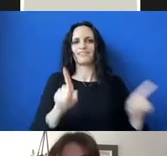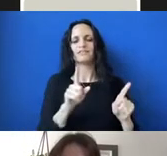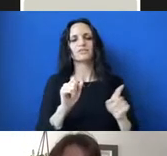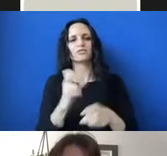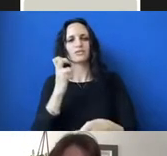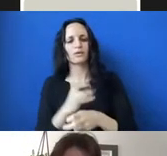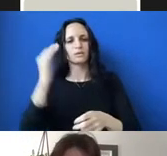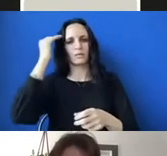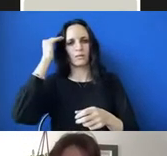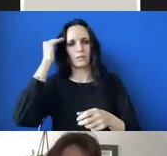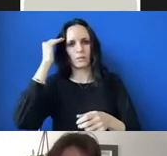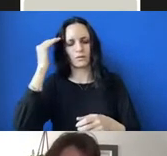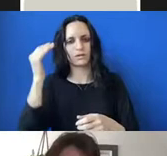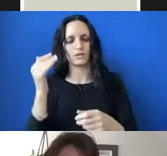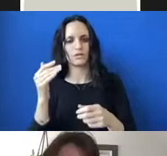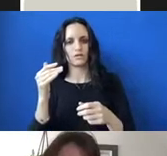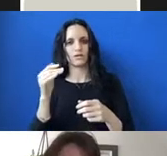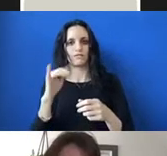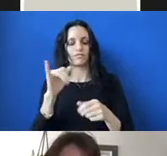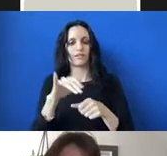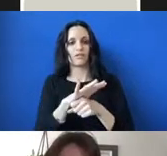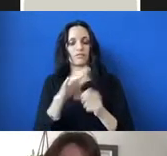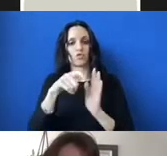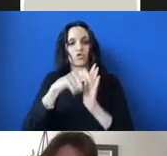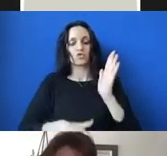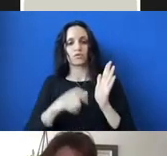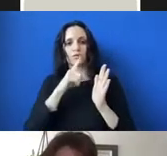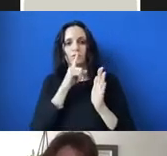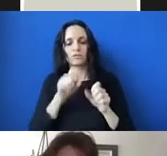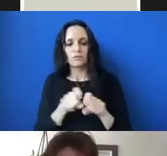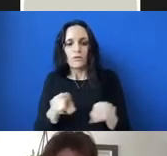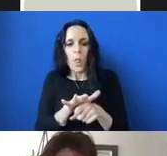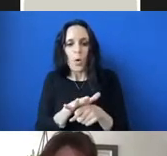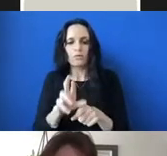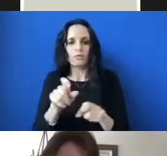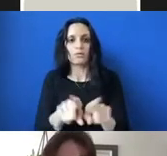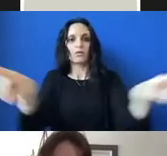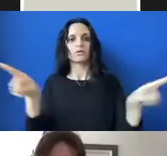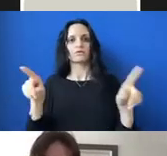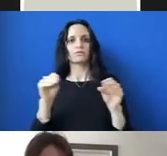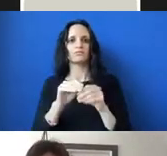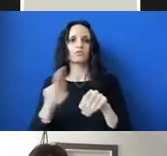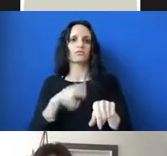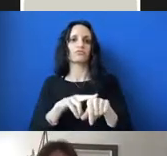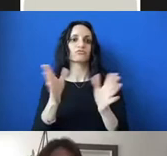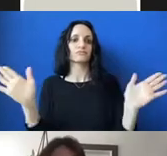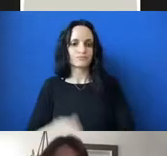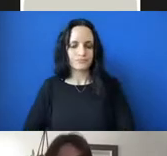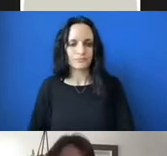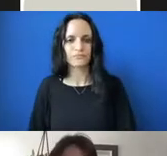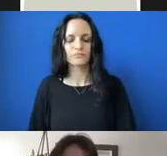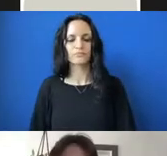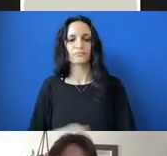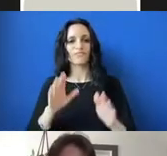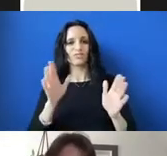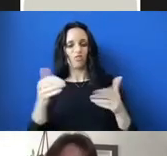this reached. So the existence of these articles just